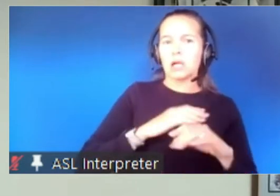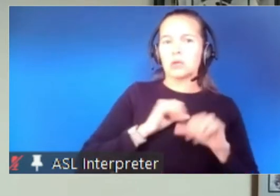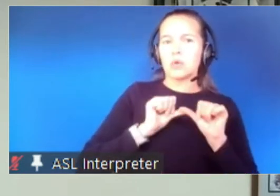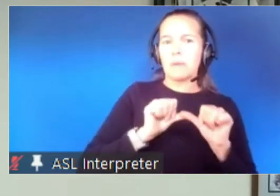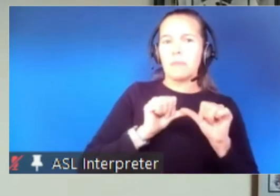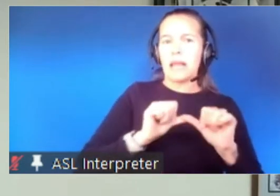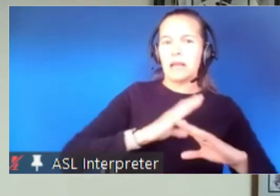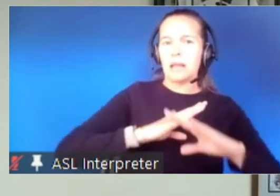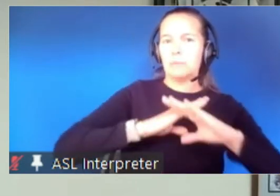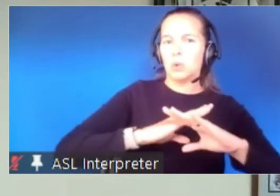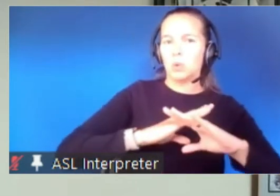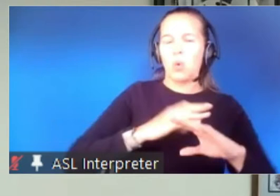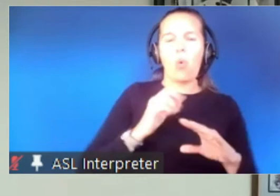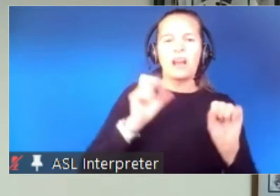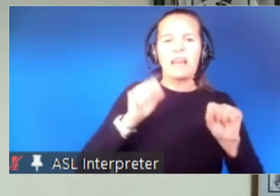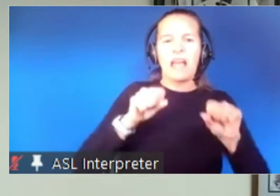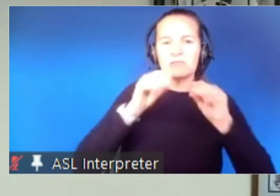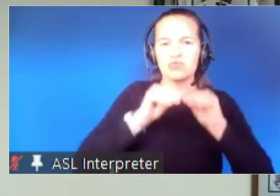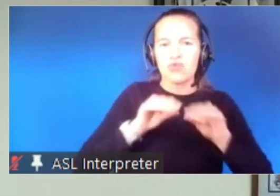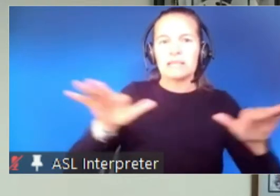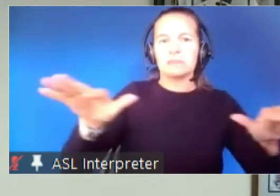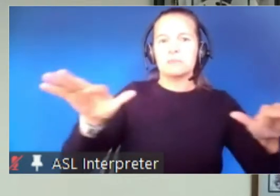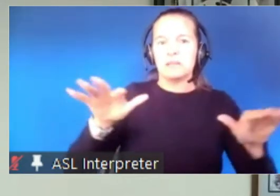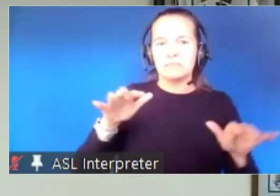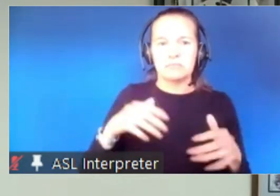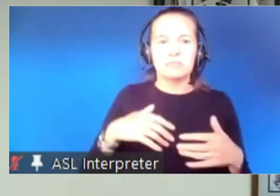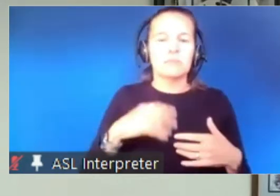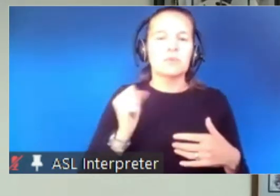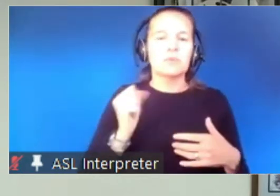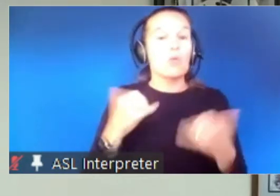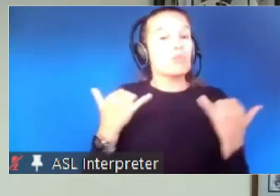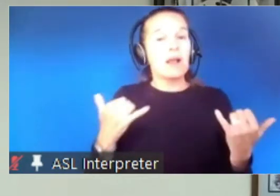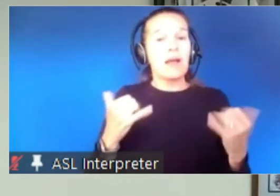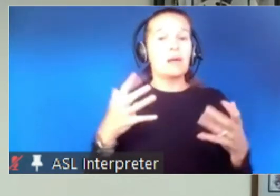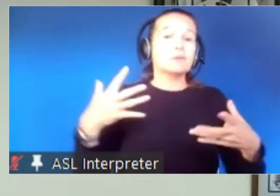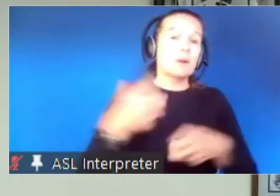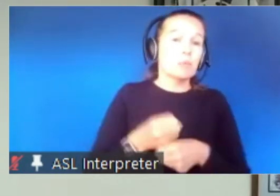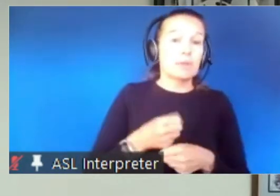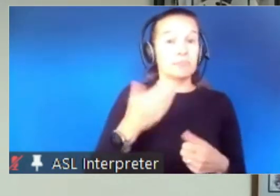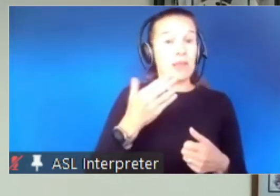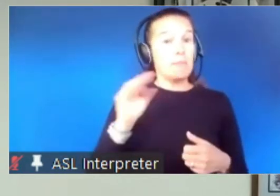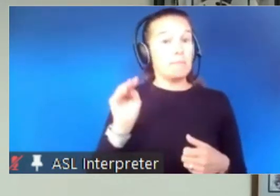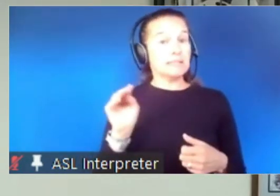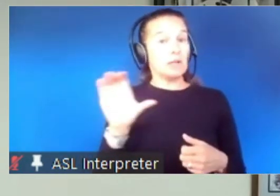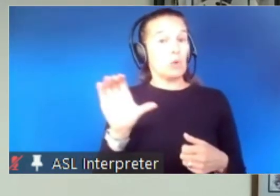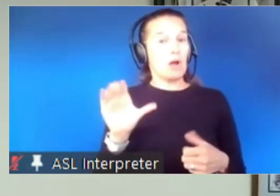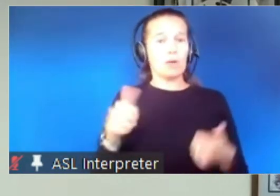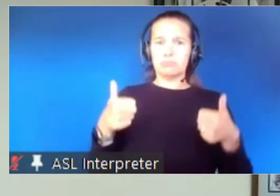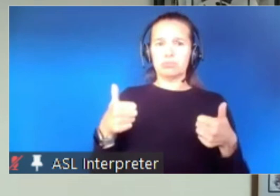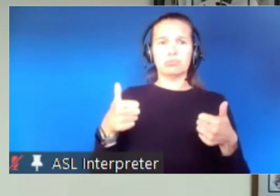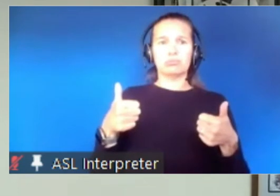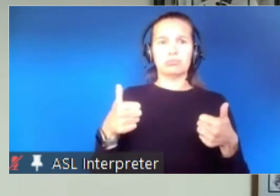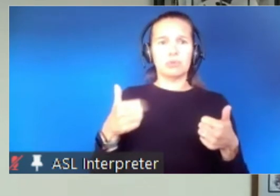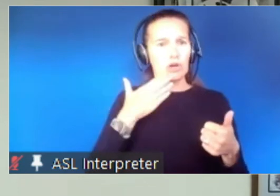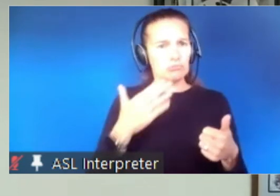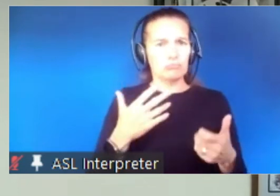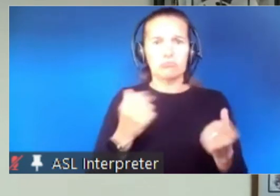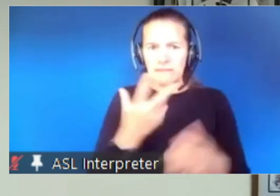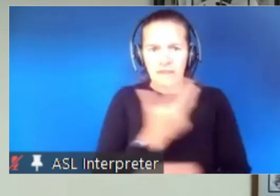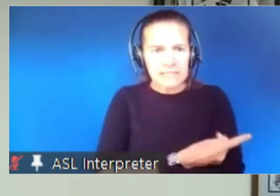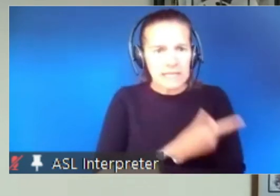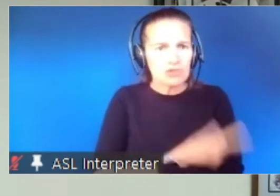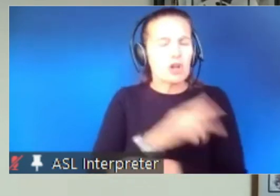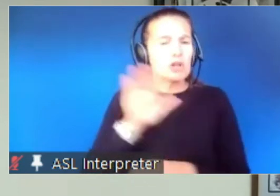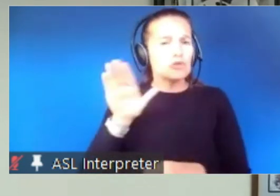so in summary we're in a good place in mendocino with low cases low hospitalizations fewer positive